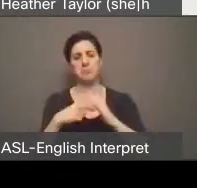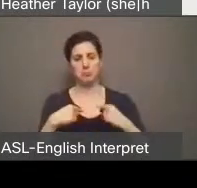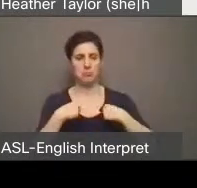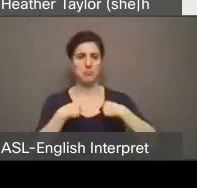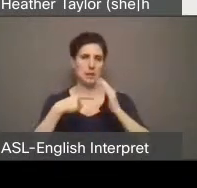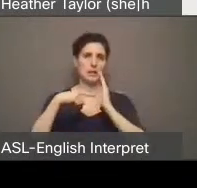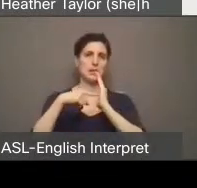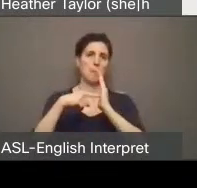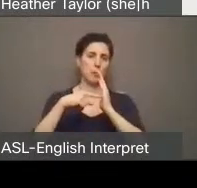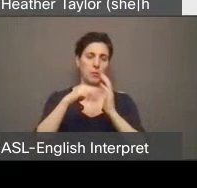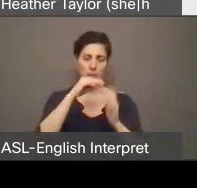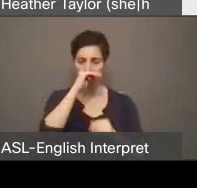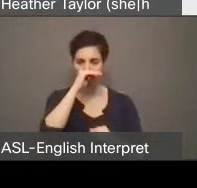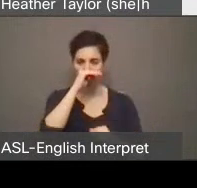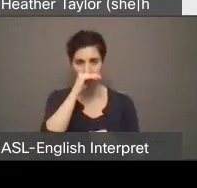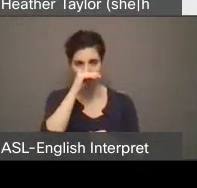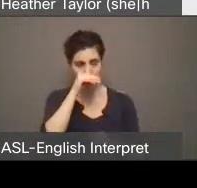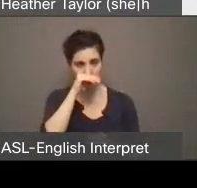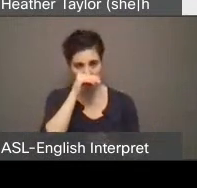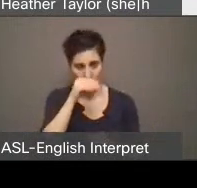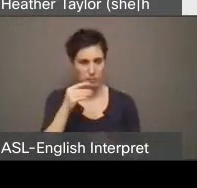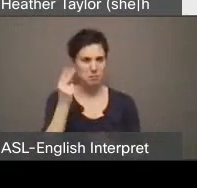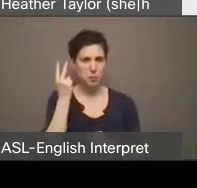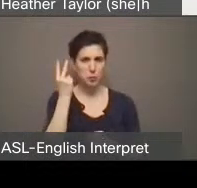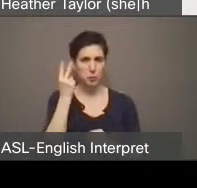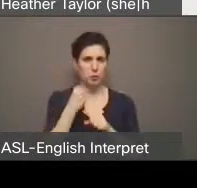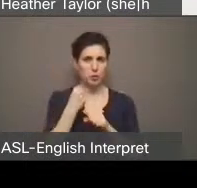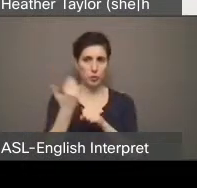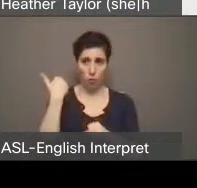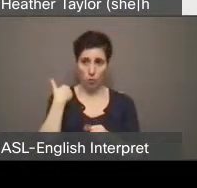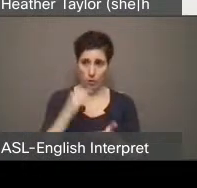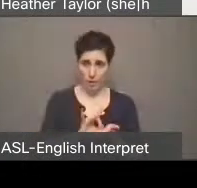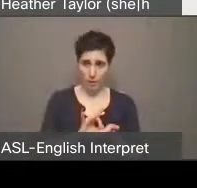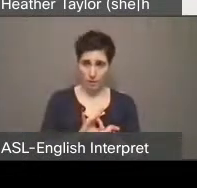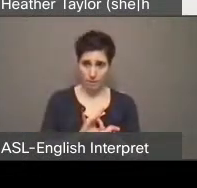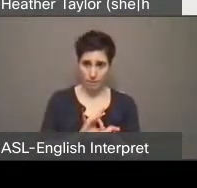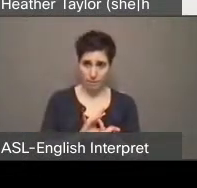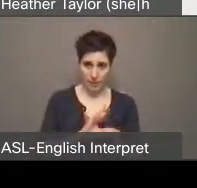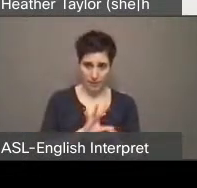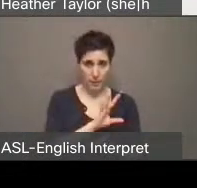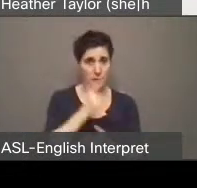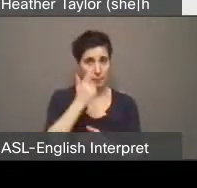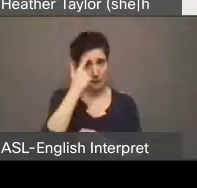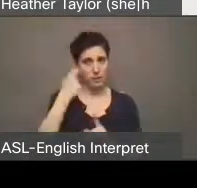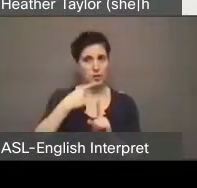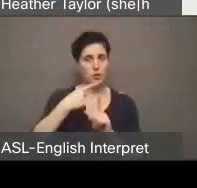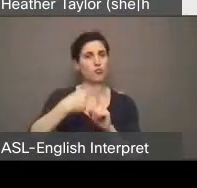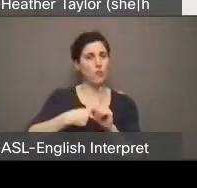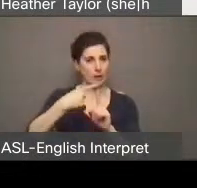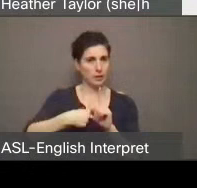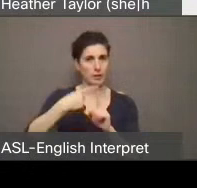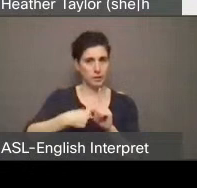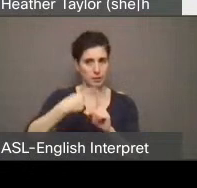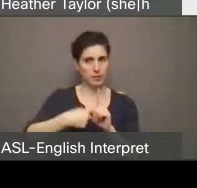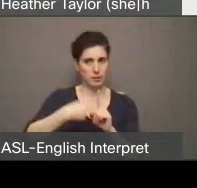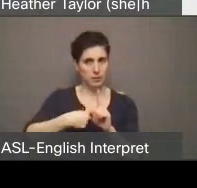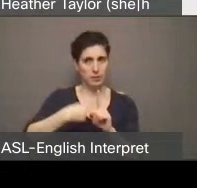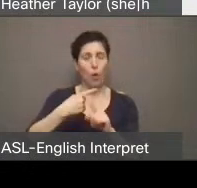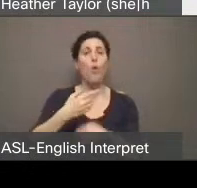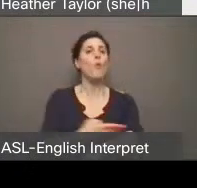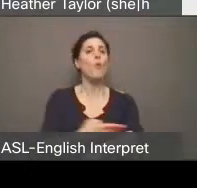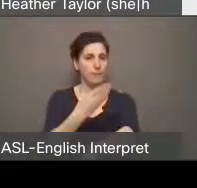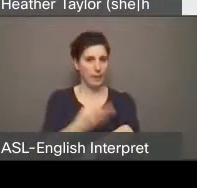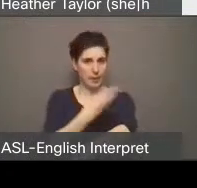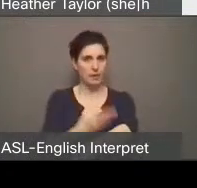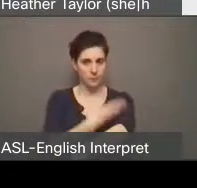an example. I was renovated two years ago and my rent has escalated, increased